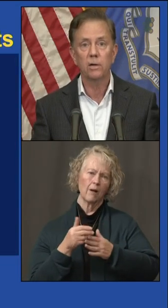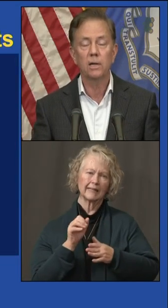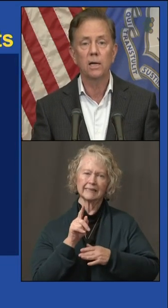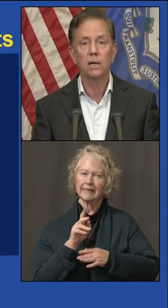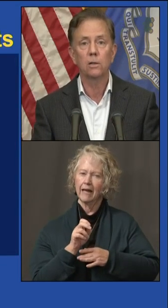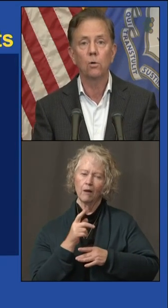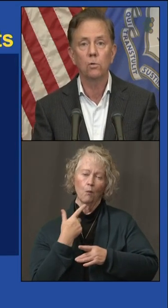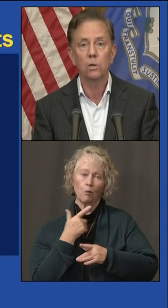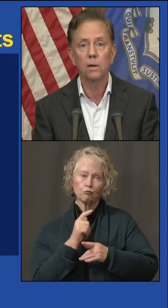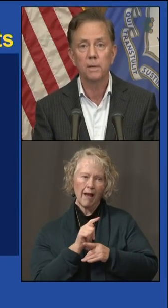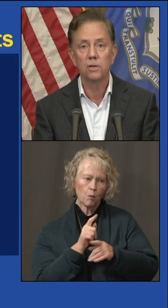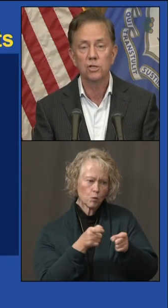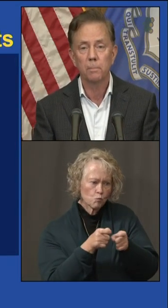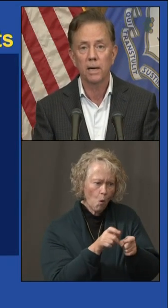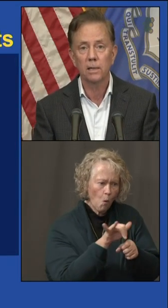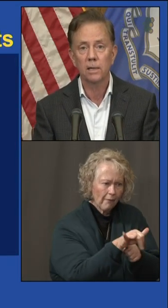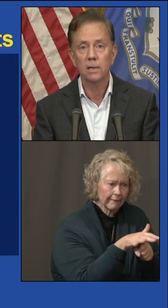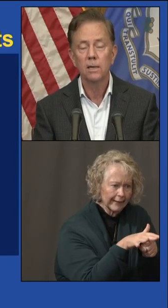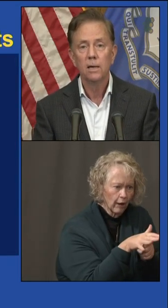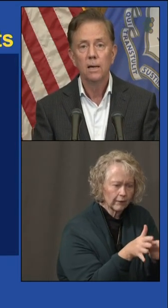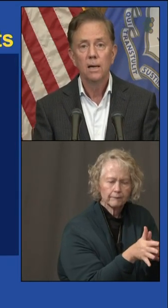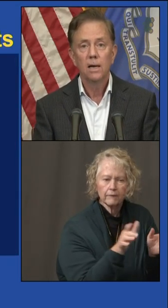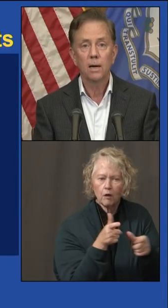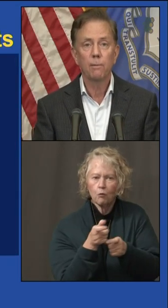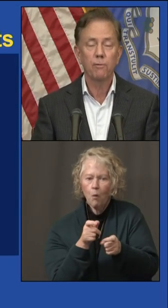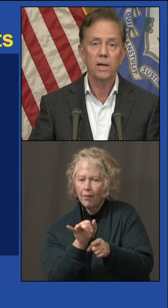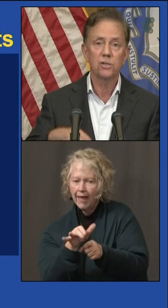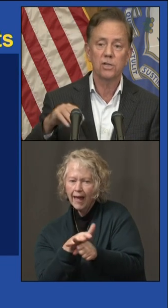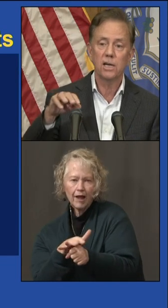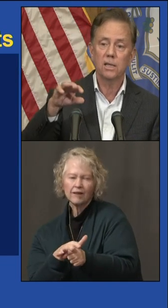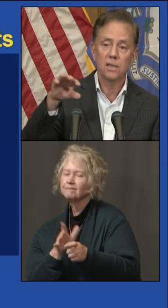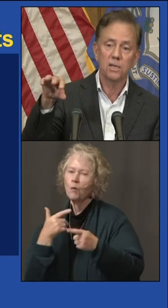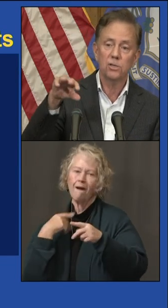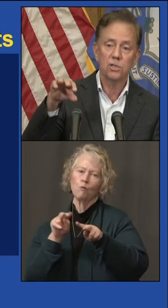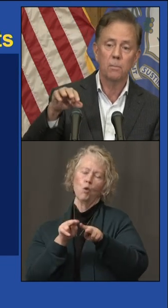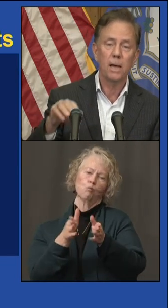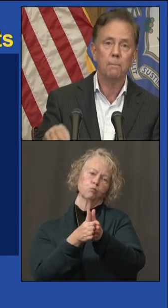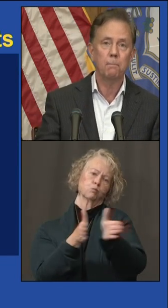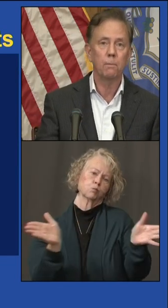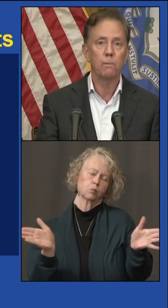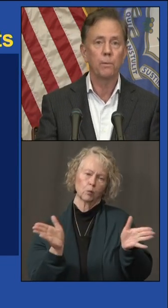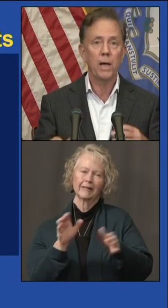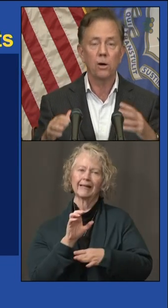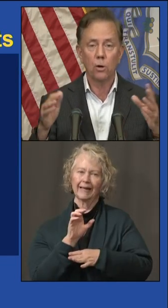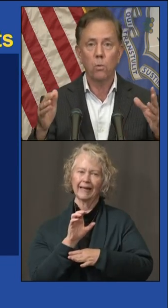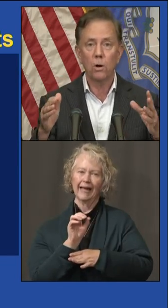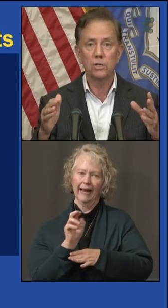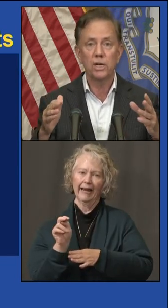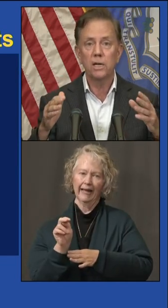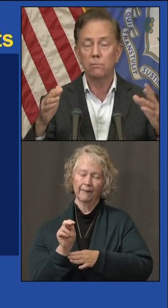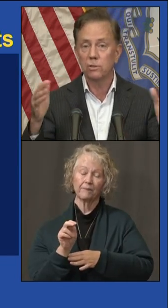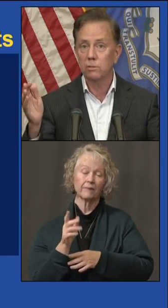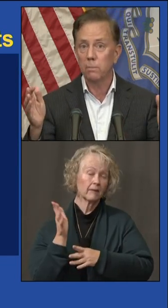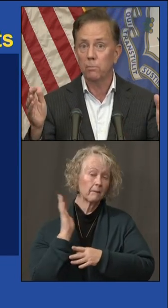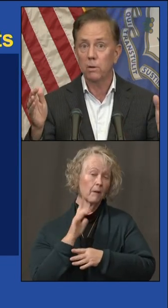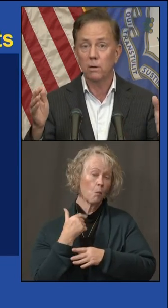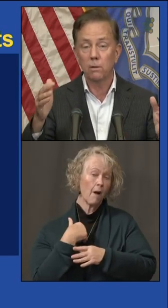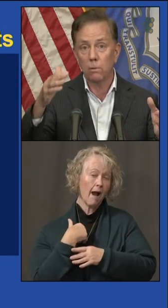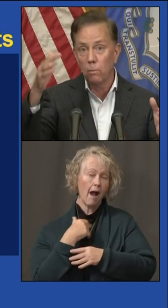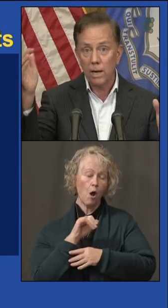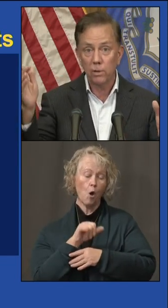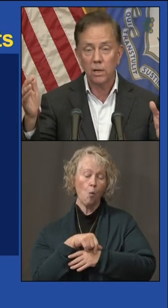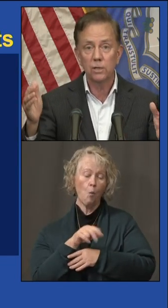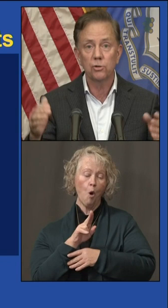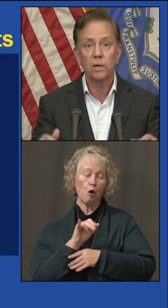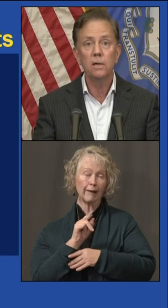the fire in a local municipality. And I'm afraid to say that this is the map when we had our quarantine. It was, remember,